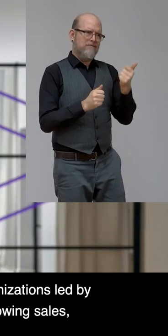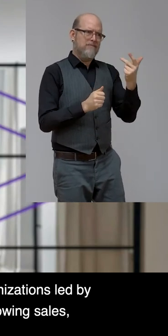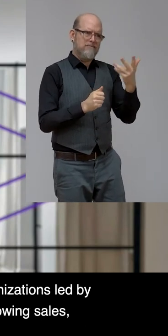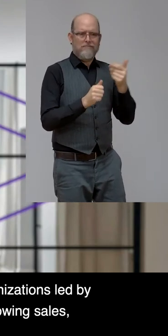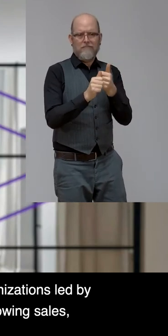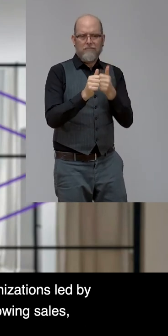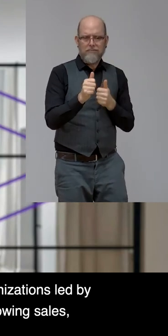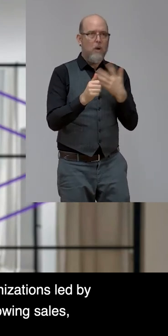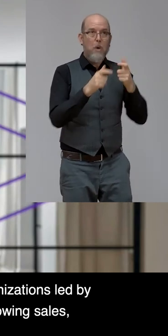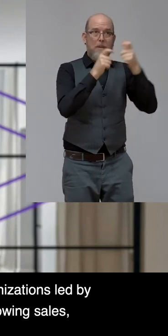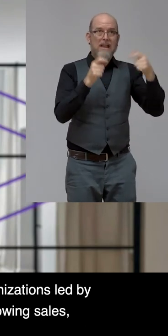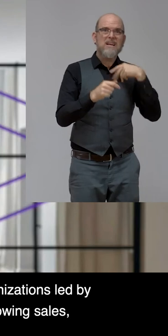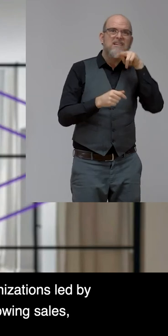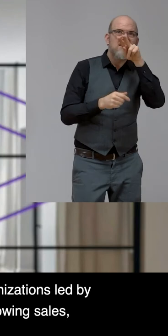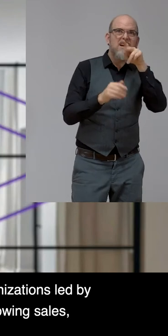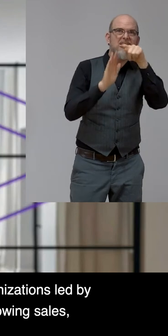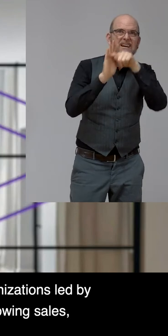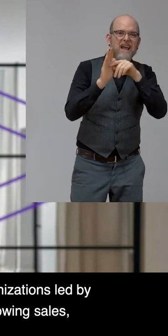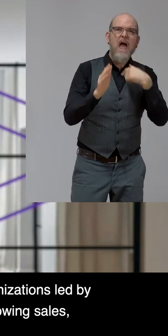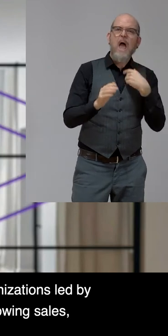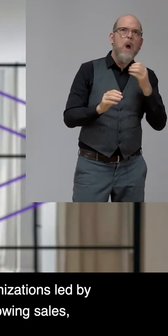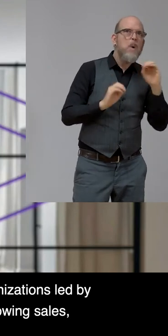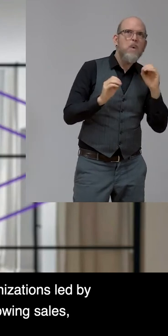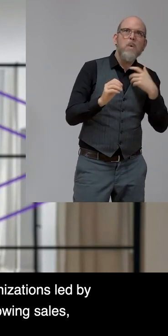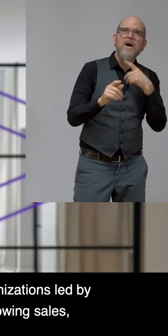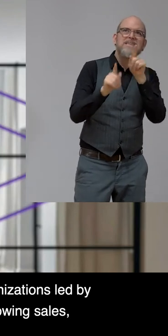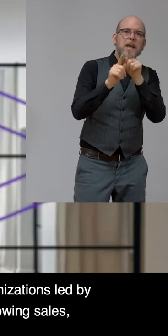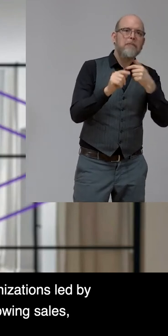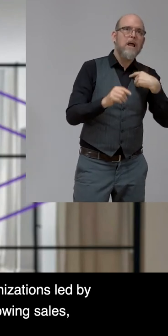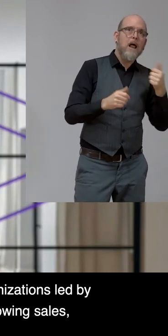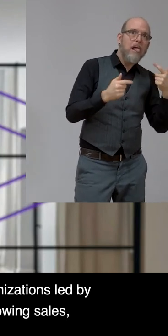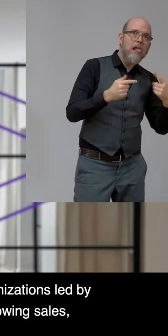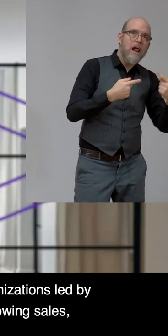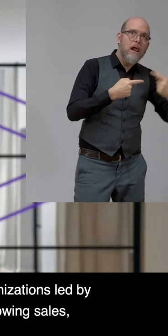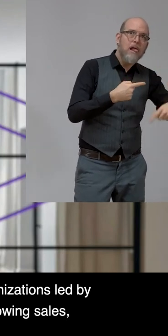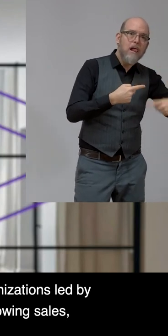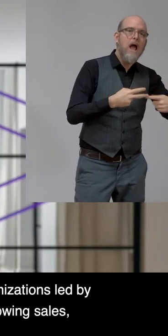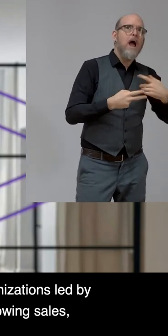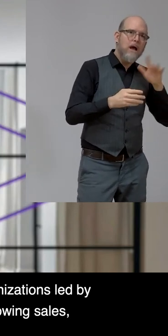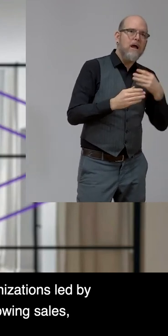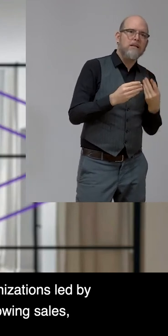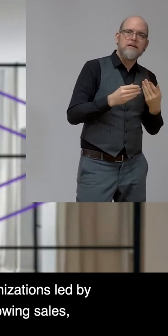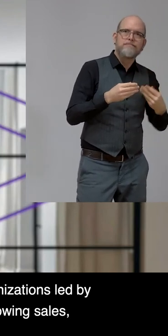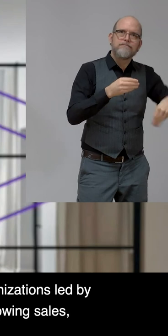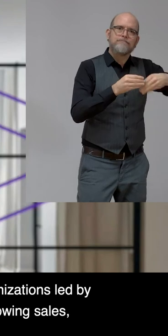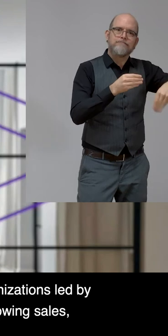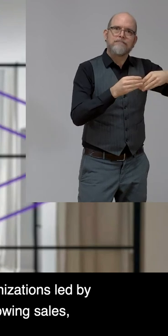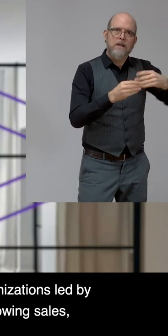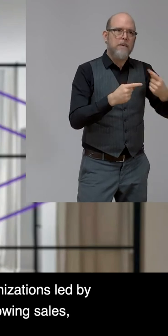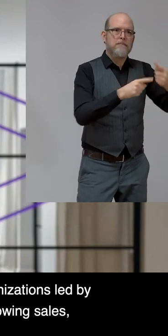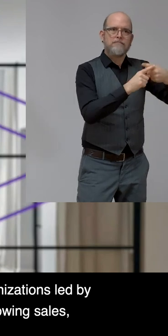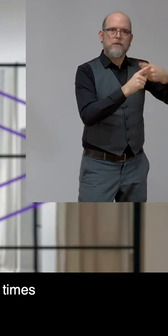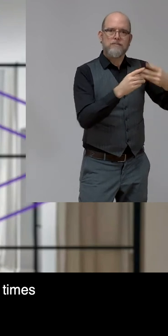We also know that there's a business case where organizations led by executives focused on disability